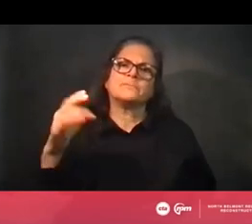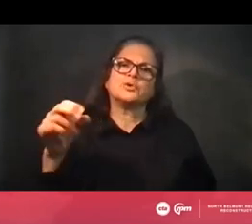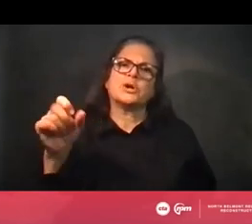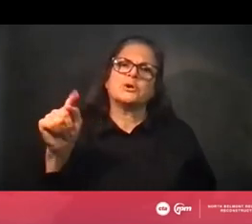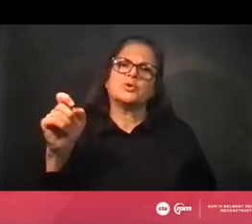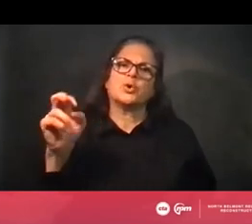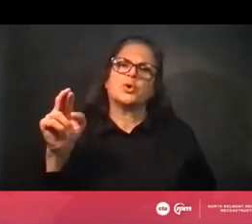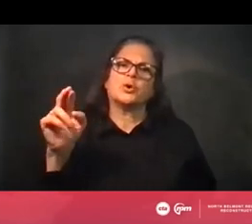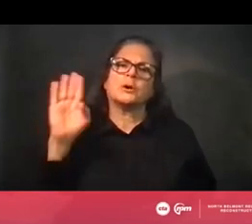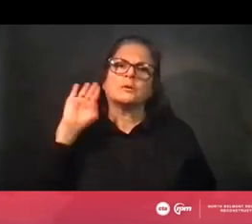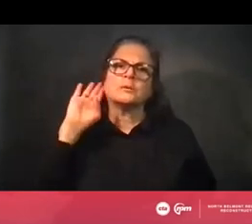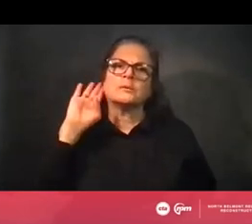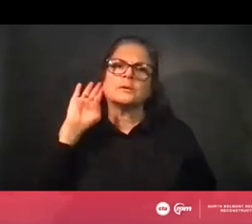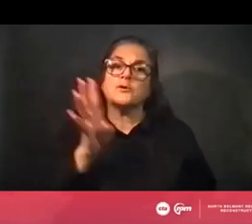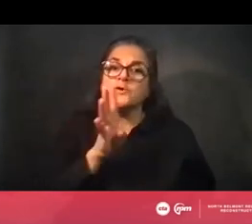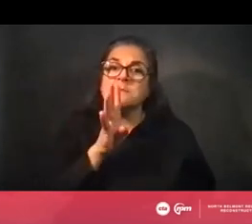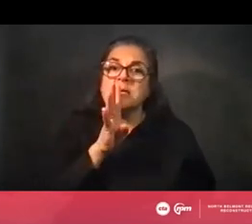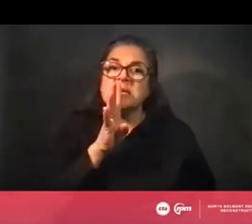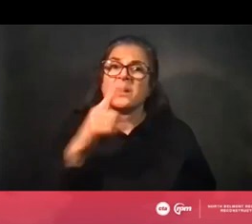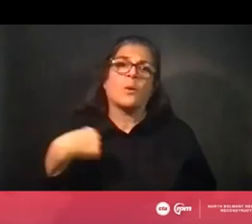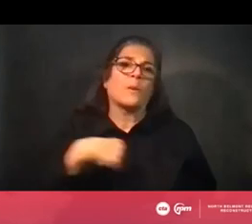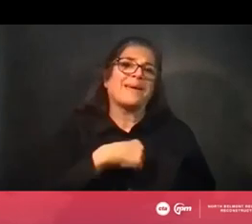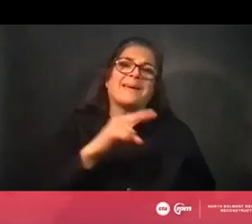If you're still speaking, we can't hear you.